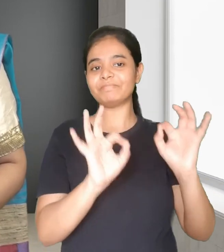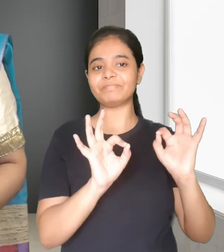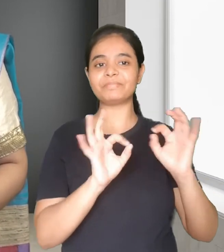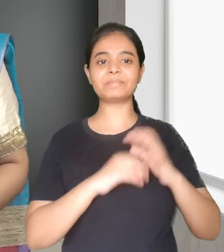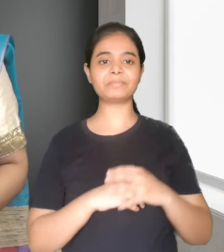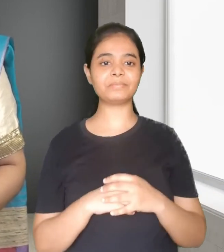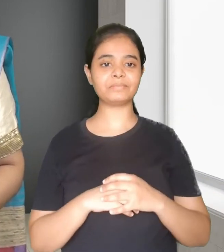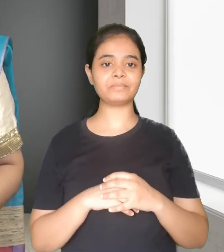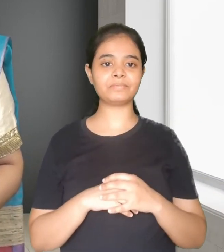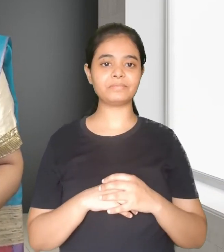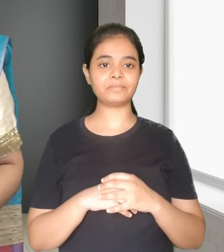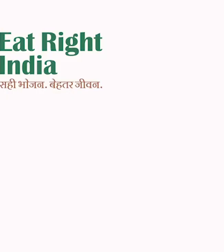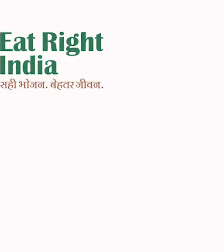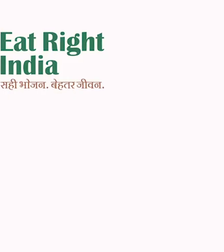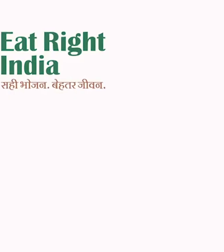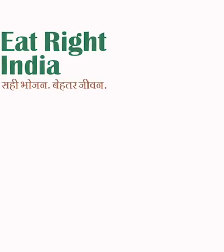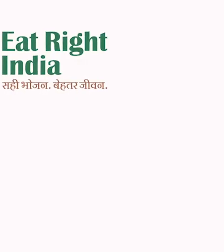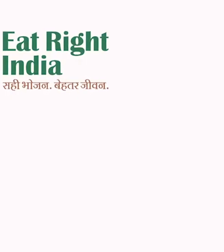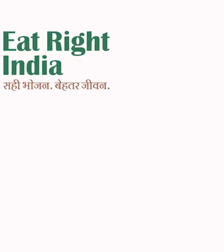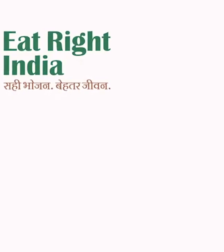trying a couple of others.